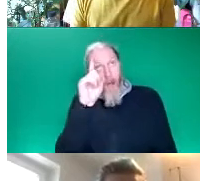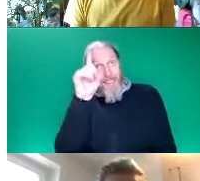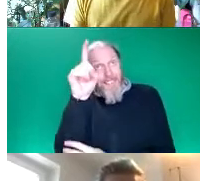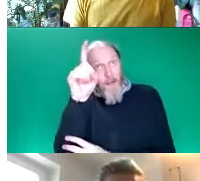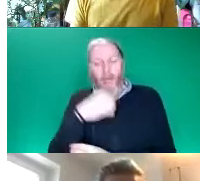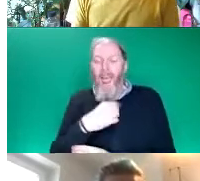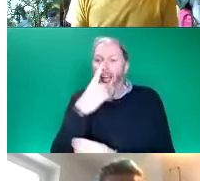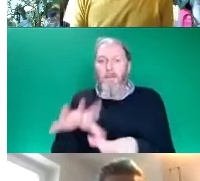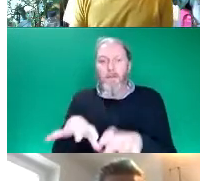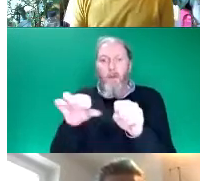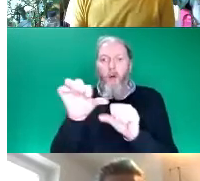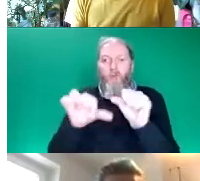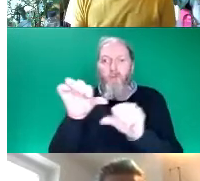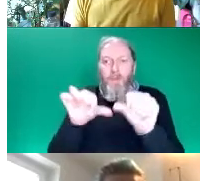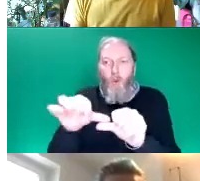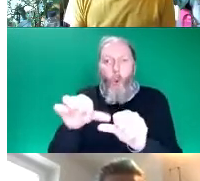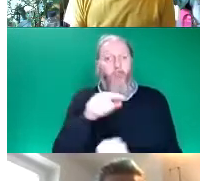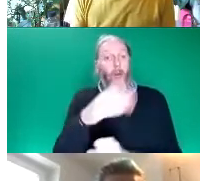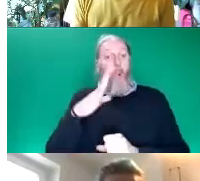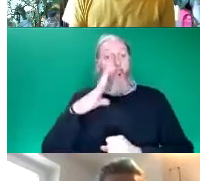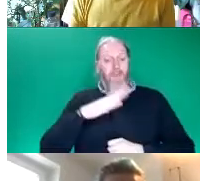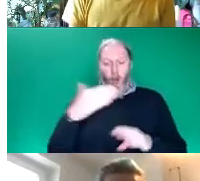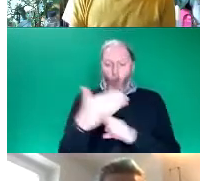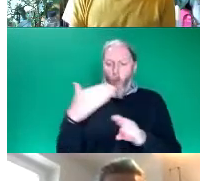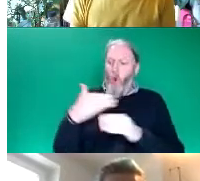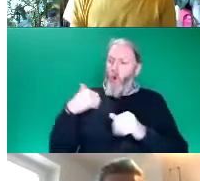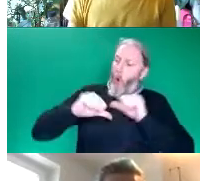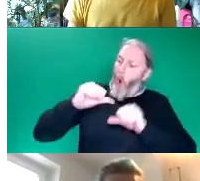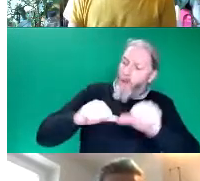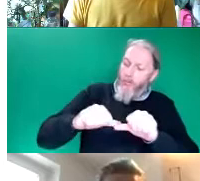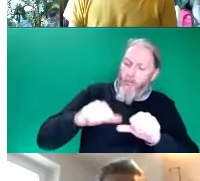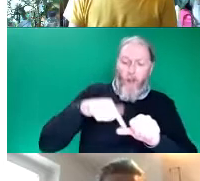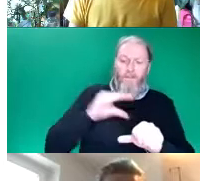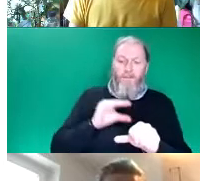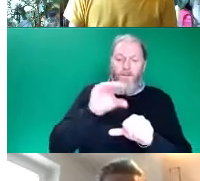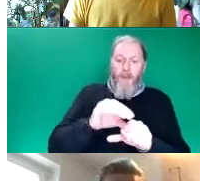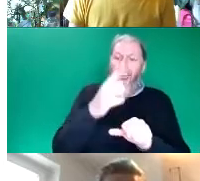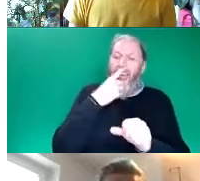work or give someone the chance to do something that traditional funding wasn't available for.